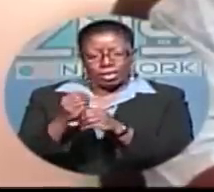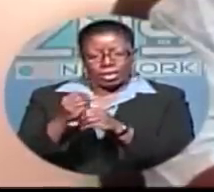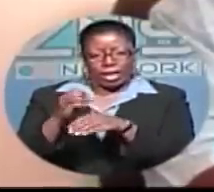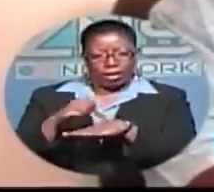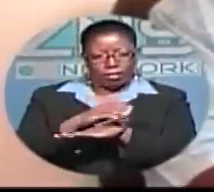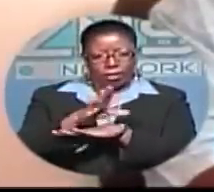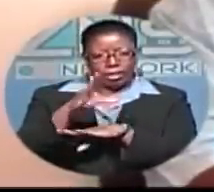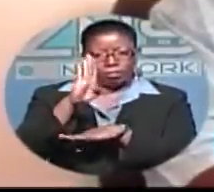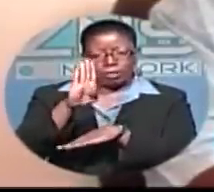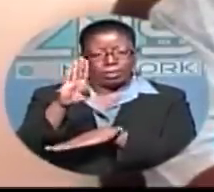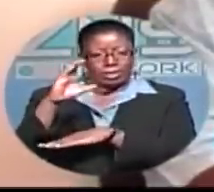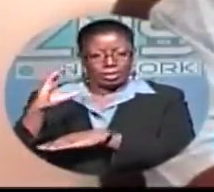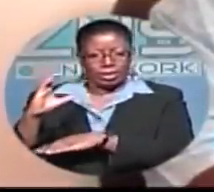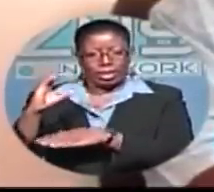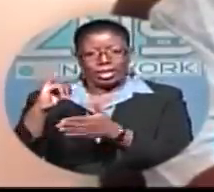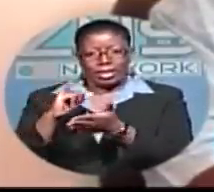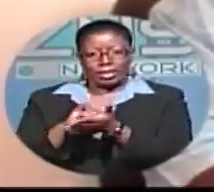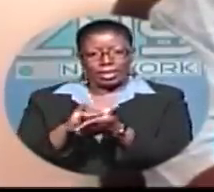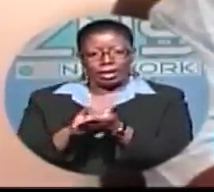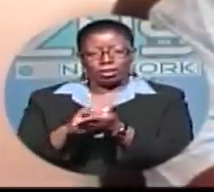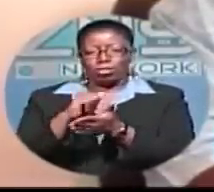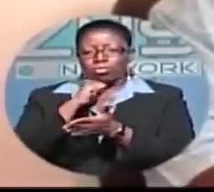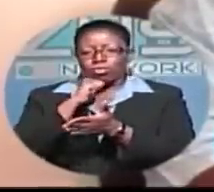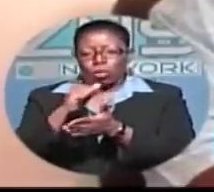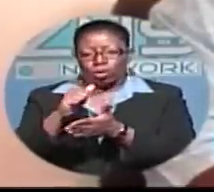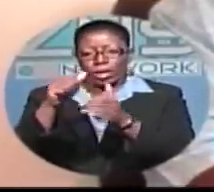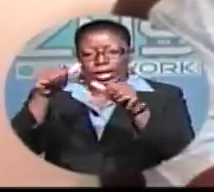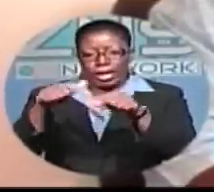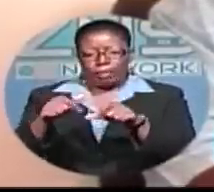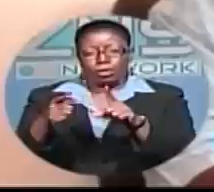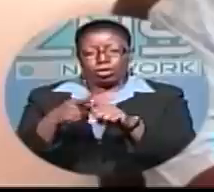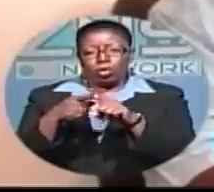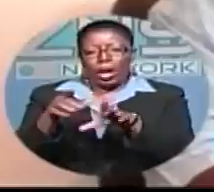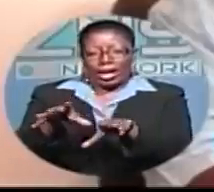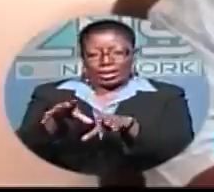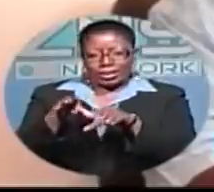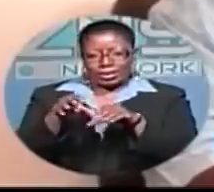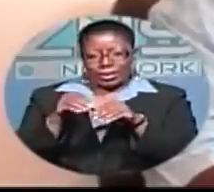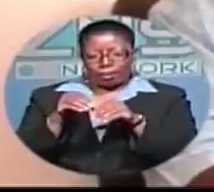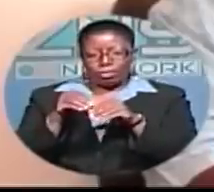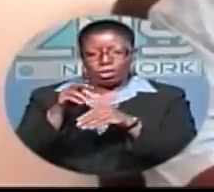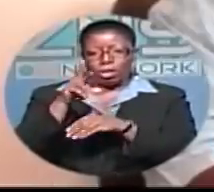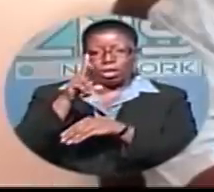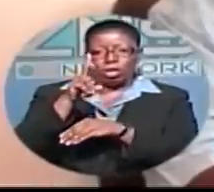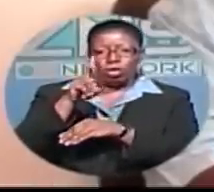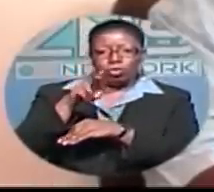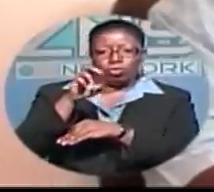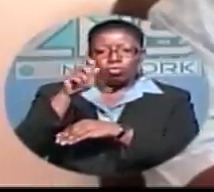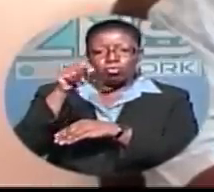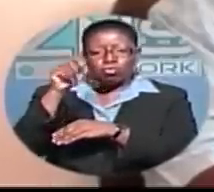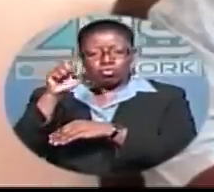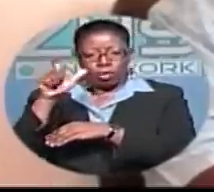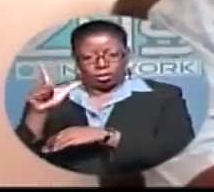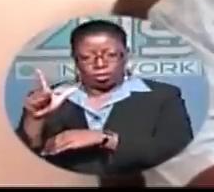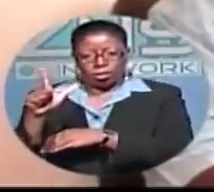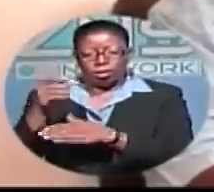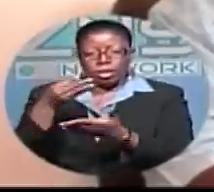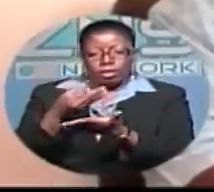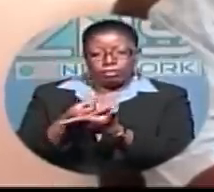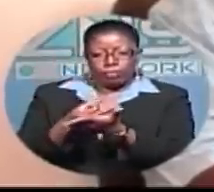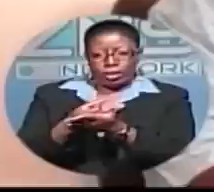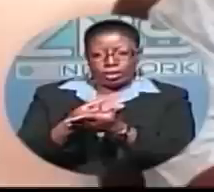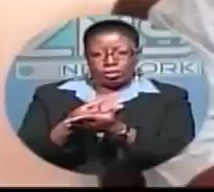advised BPC that it is presently unable to accept rental fees for the period April 2012 to 2013,